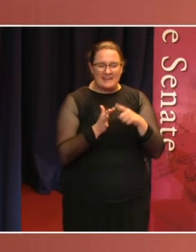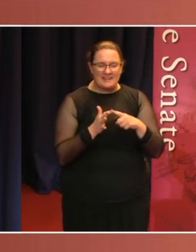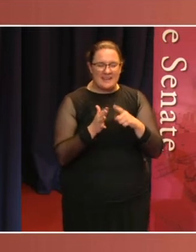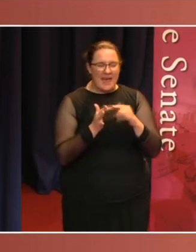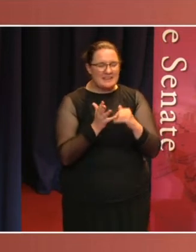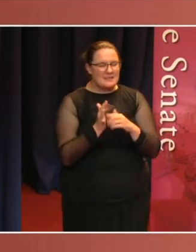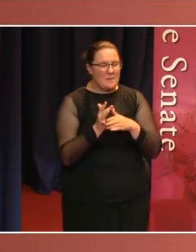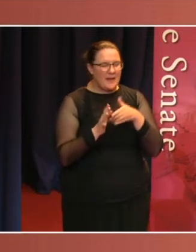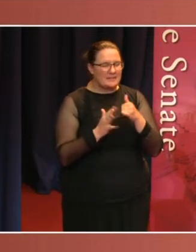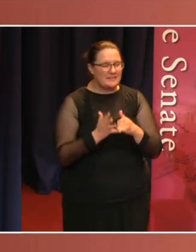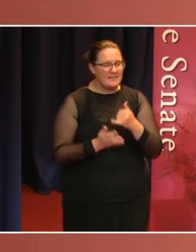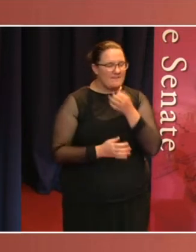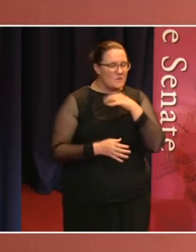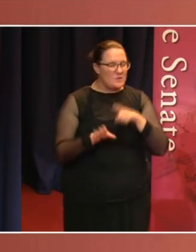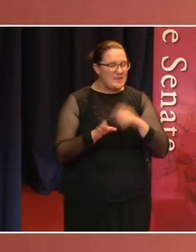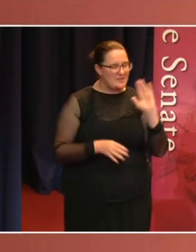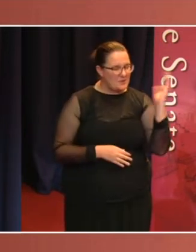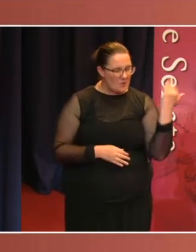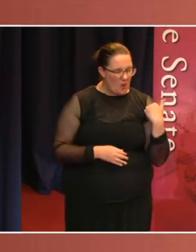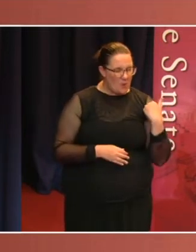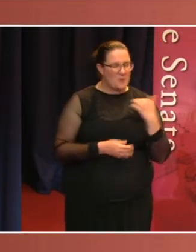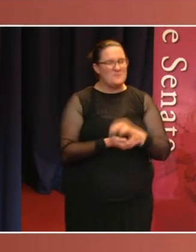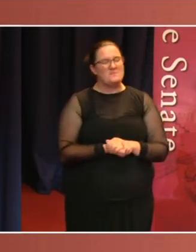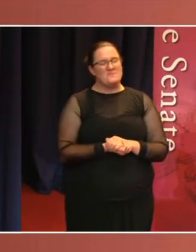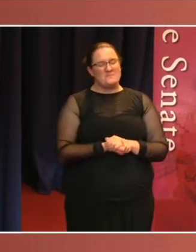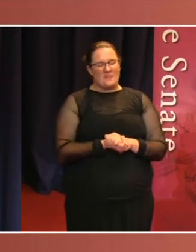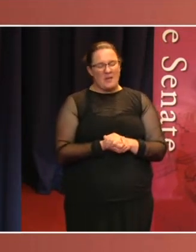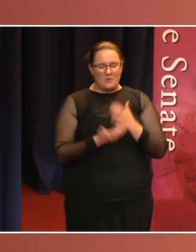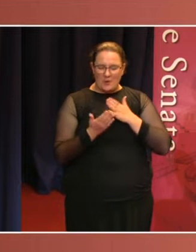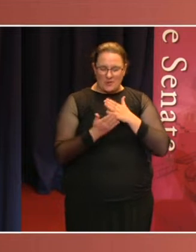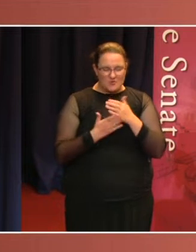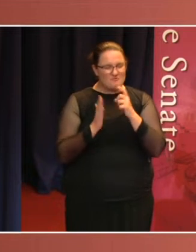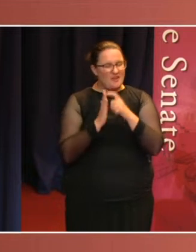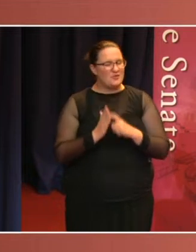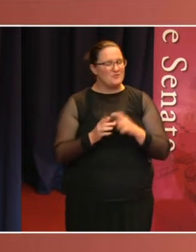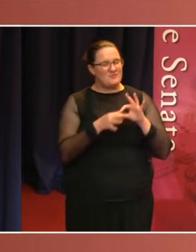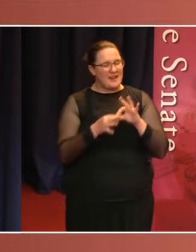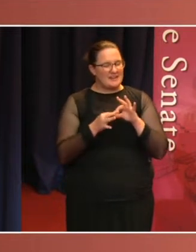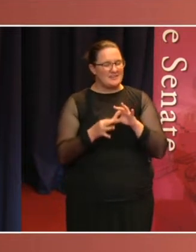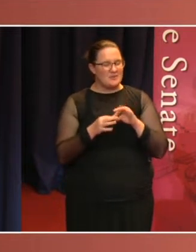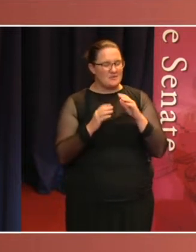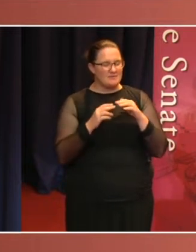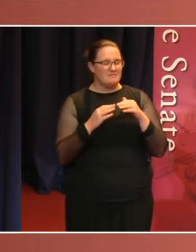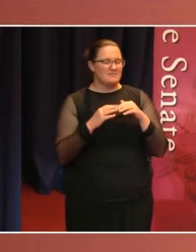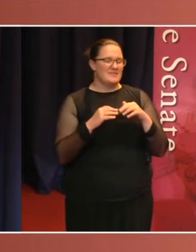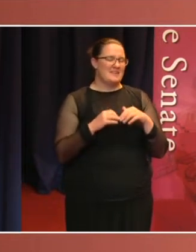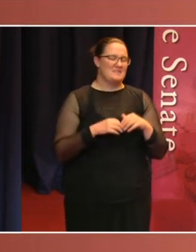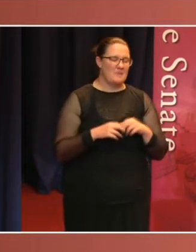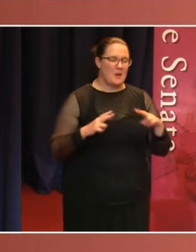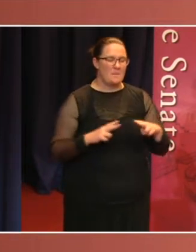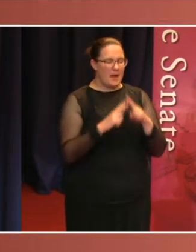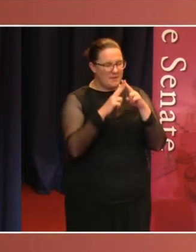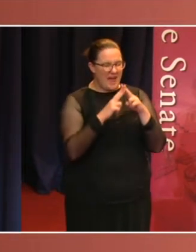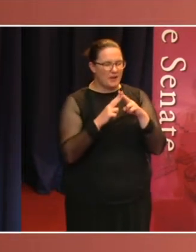a tender for the Government House kitchens. Labor Senator for Queensland, Joe Ludwig, admitted he didn't know what a thermomix was.